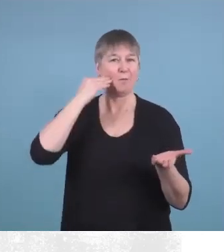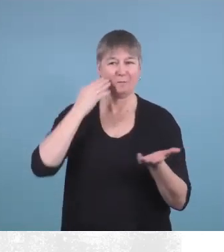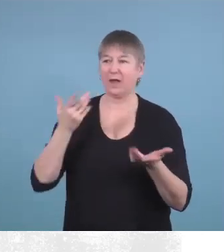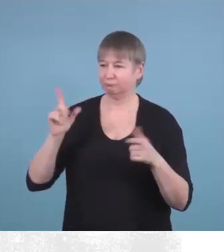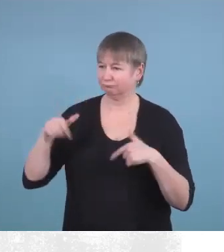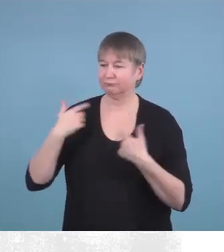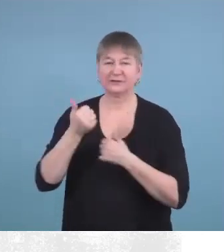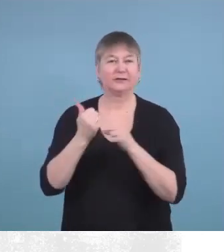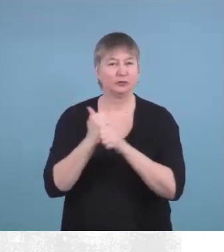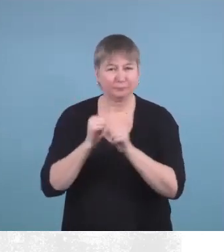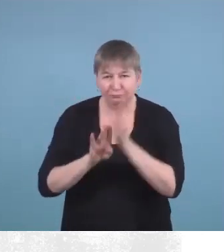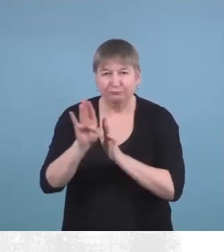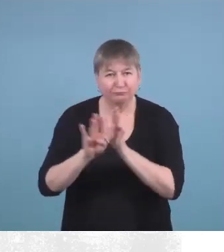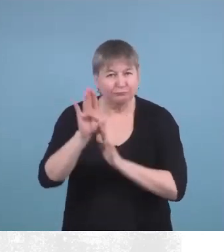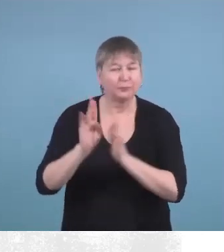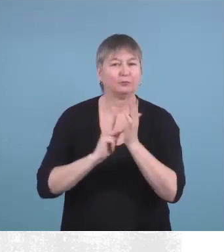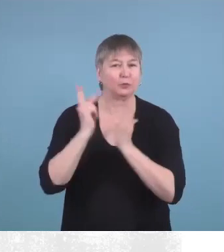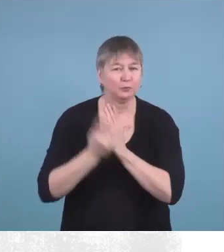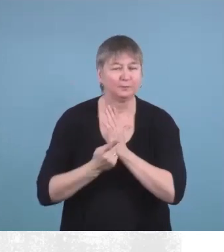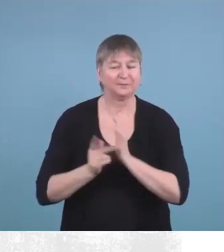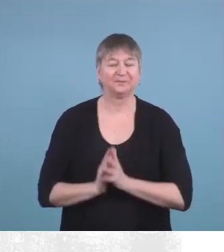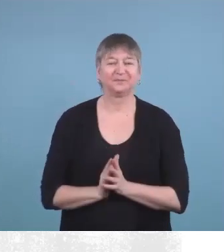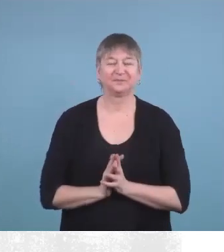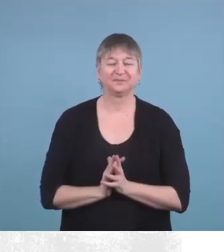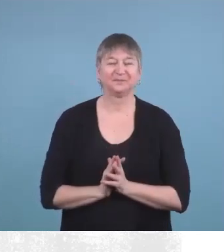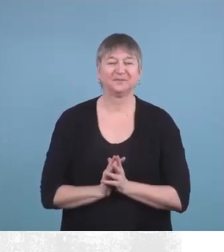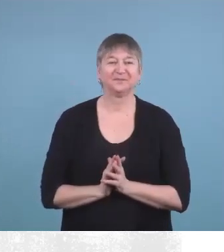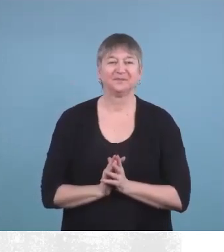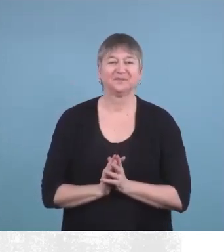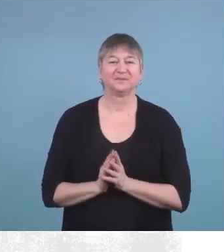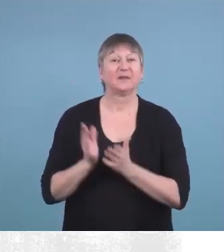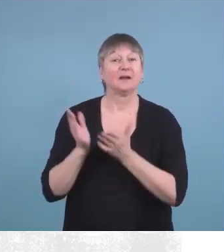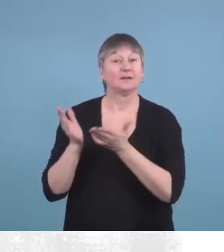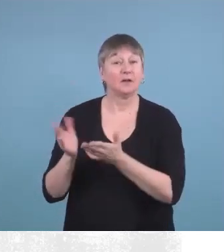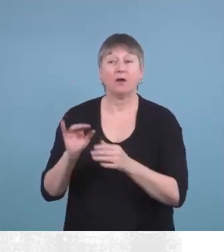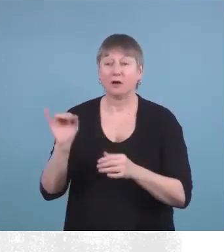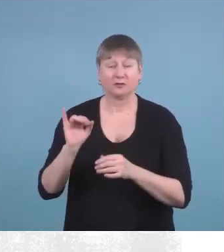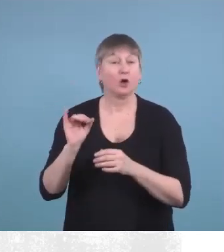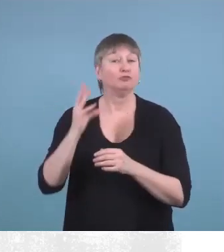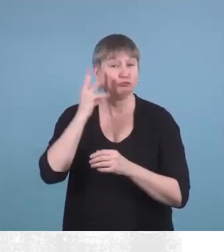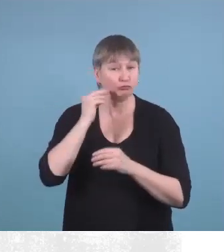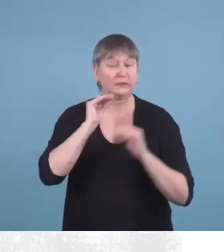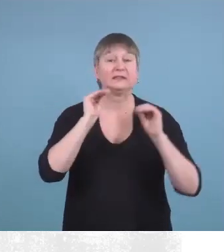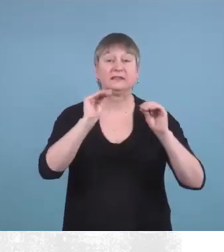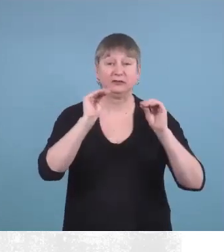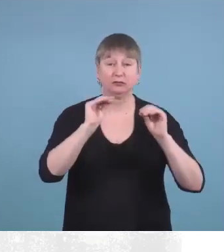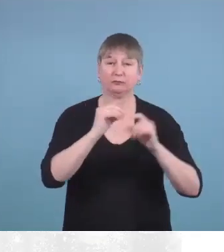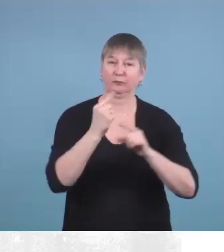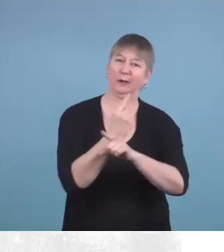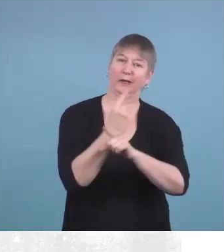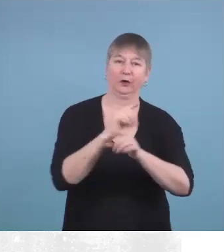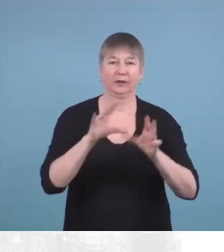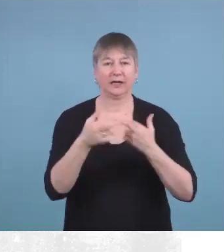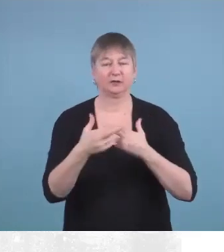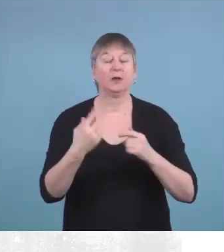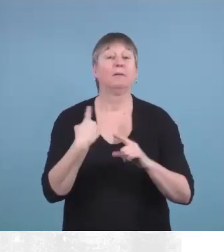Jacqueline also works in, sorry, Jacqueline has also worked in a regular classroom and as an itinerant teacher of the deaf and